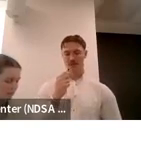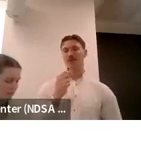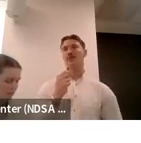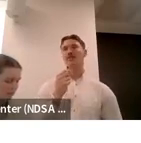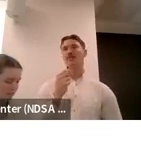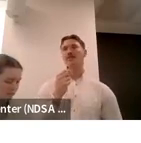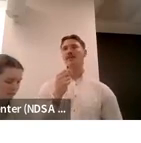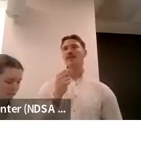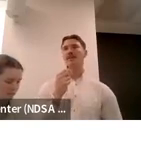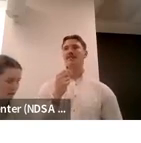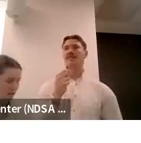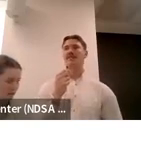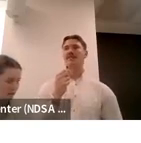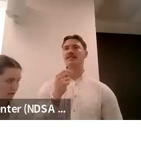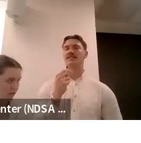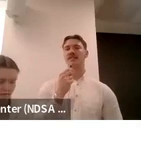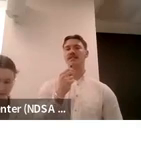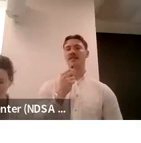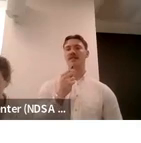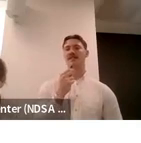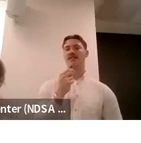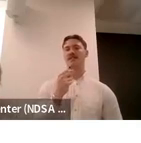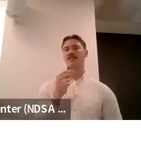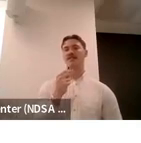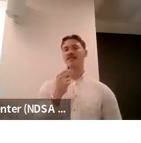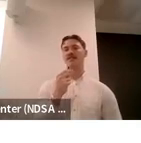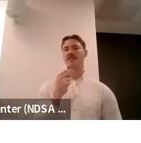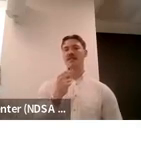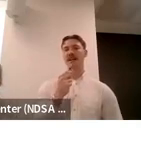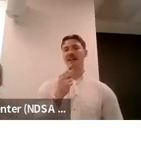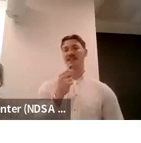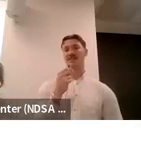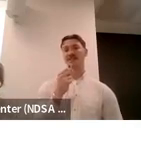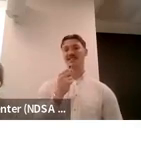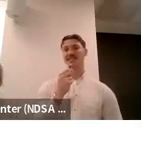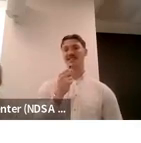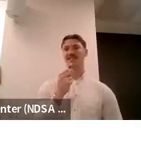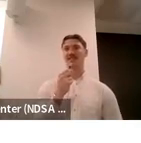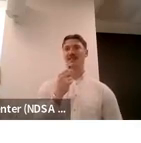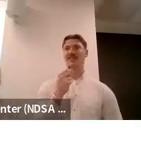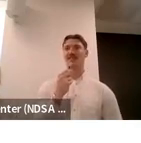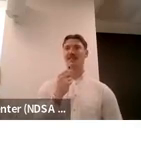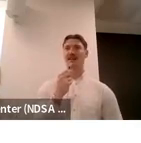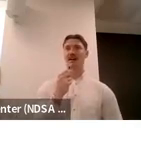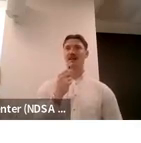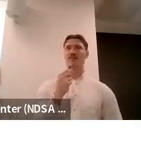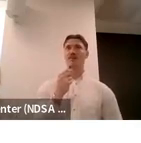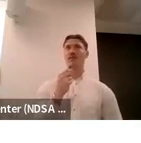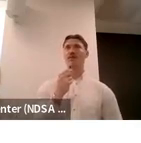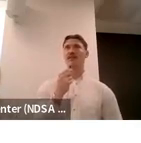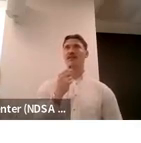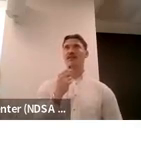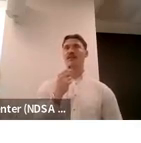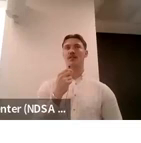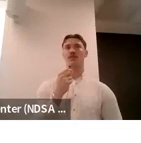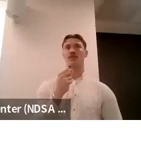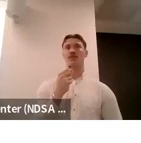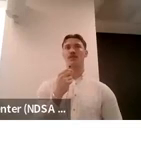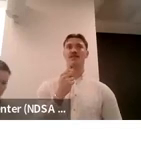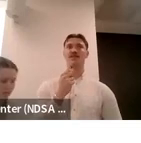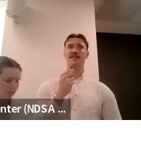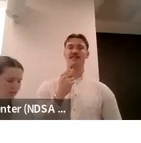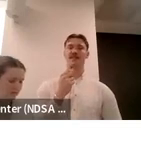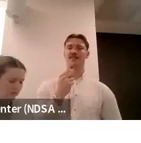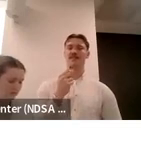and build on the best practice of various different institutes and two you can see here reflected um what the